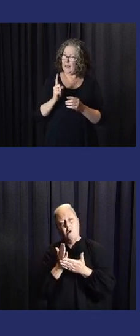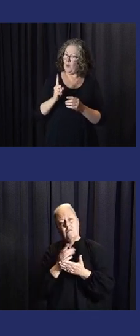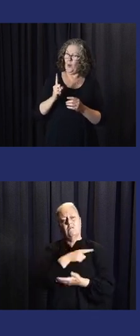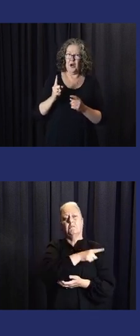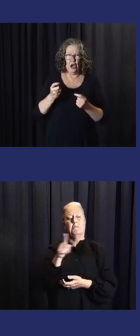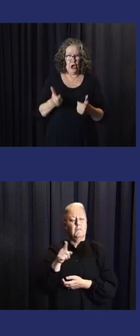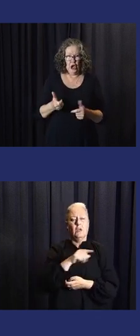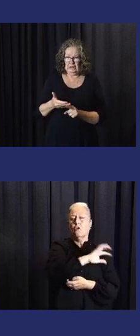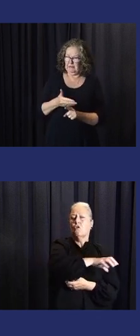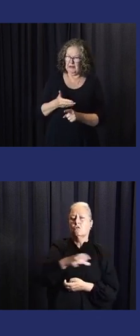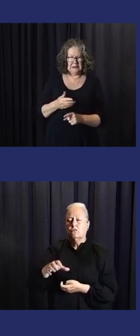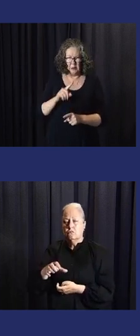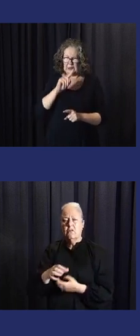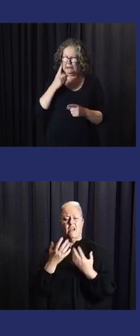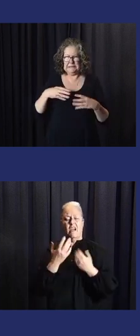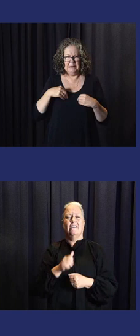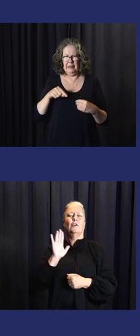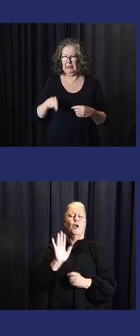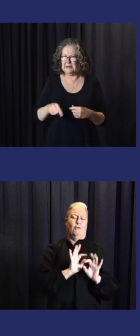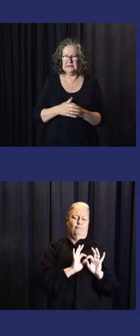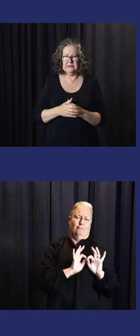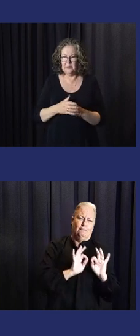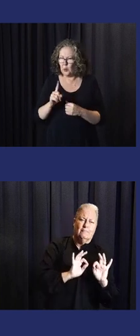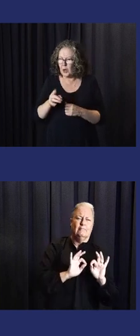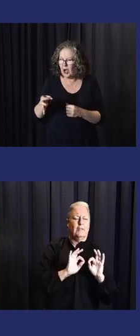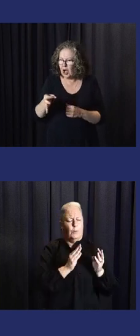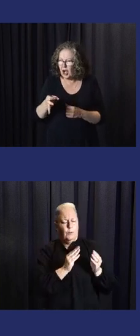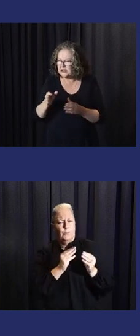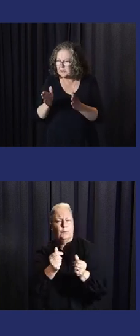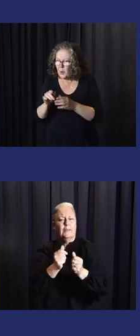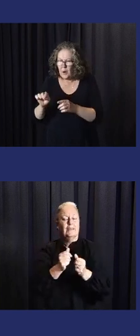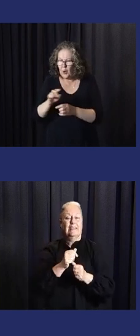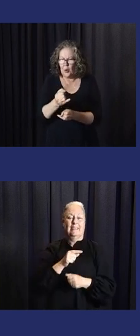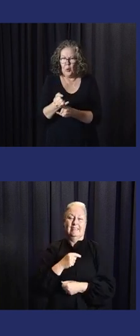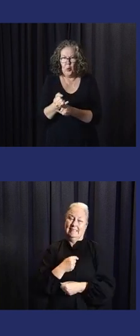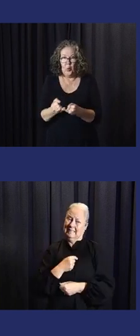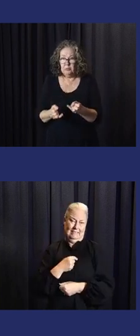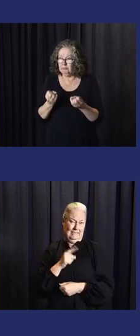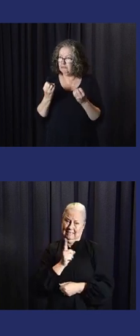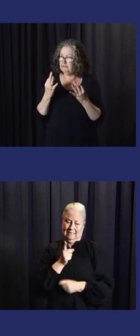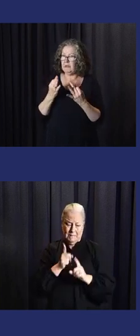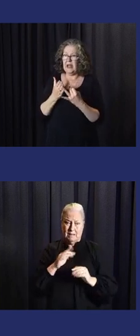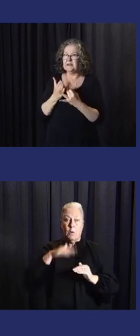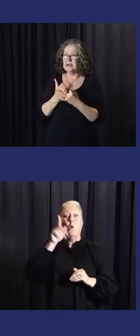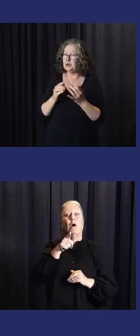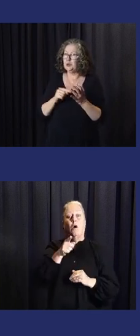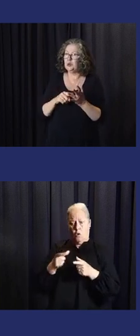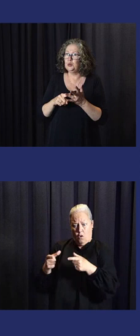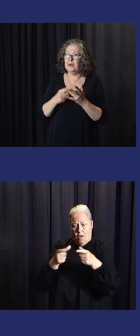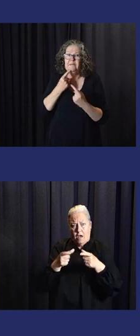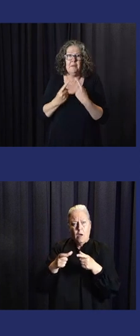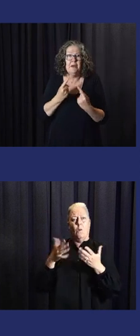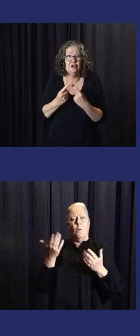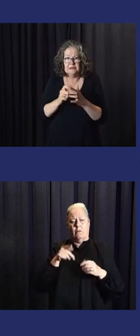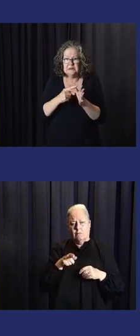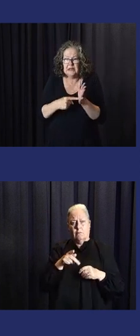50% of member states do have effective multi-hazard early warning systems. That's unacceptable. And if we look